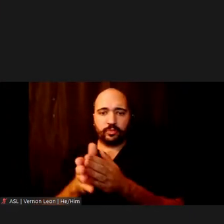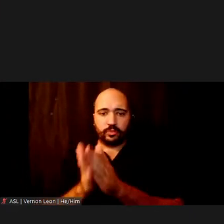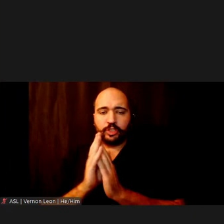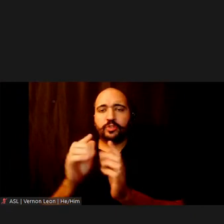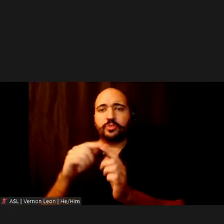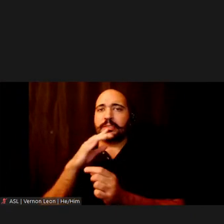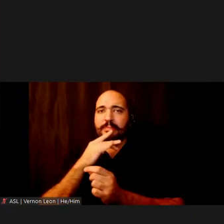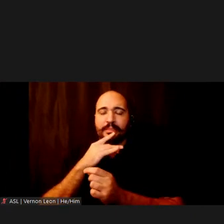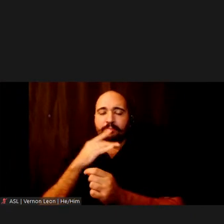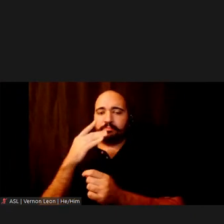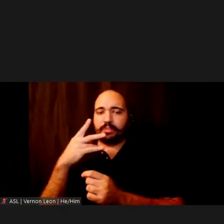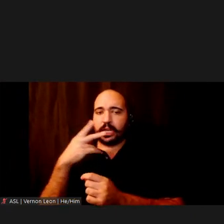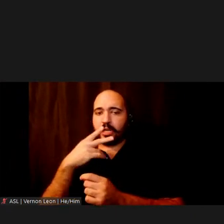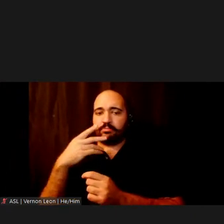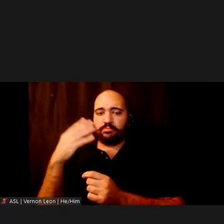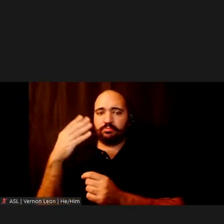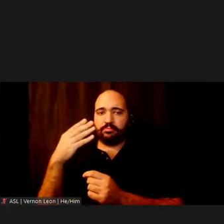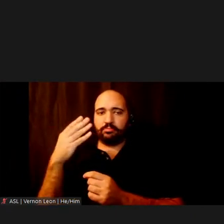anonymously.